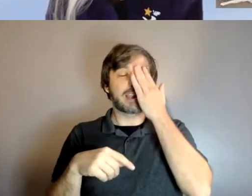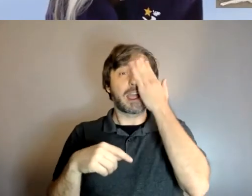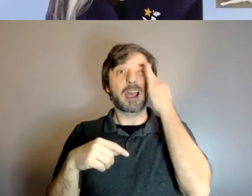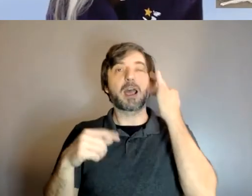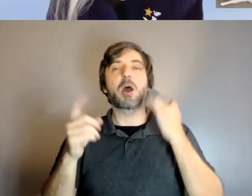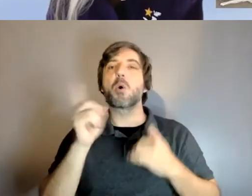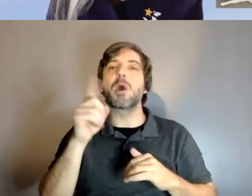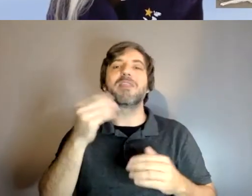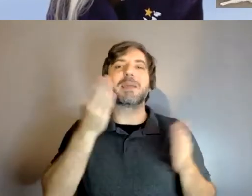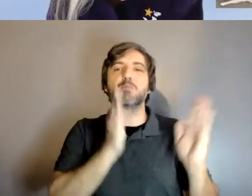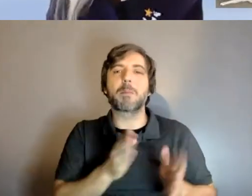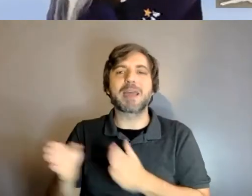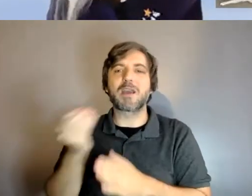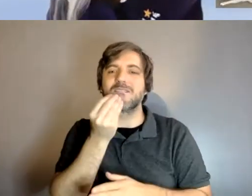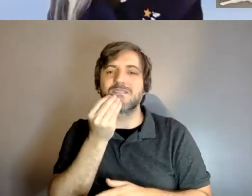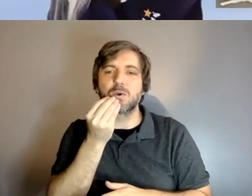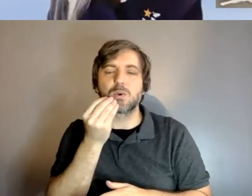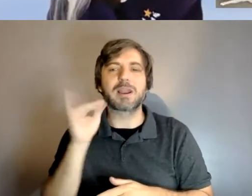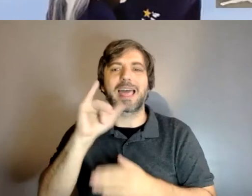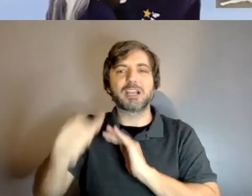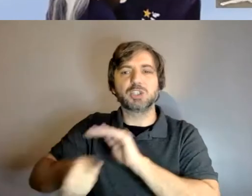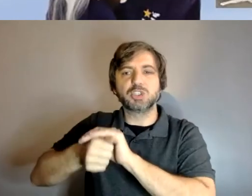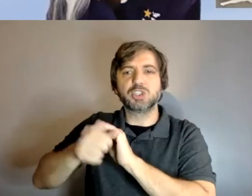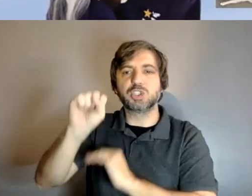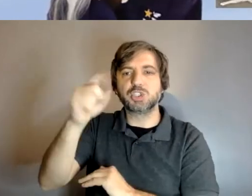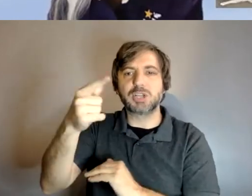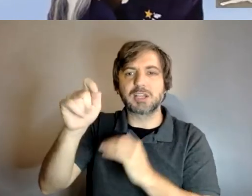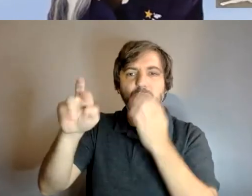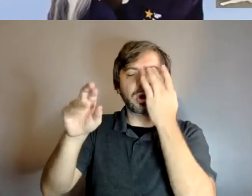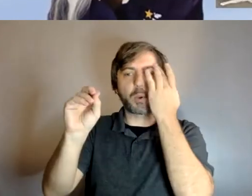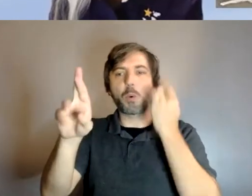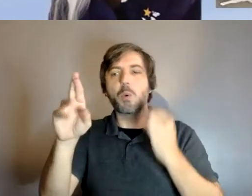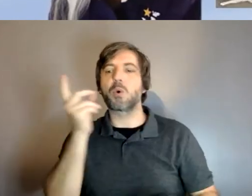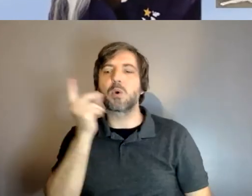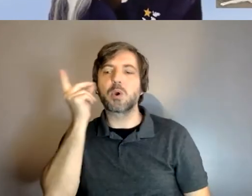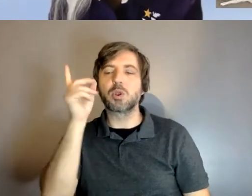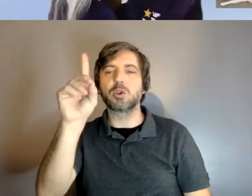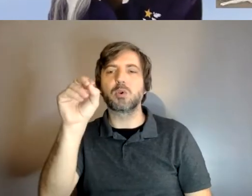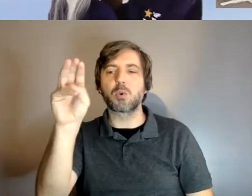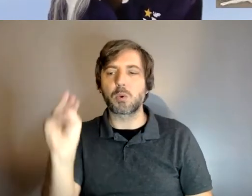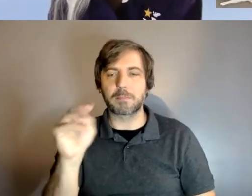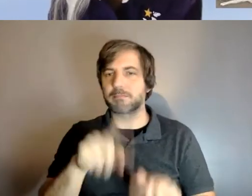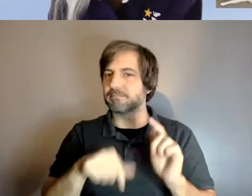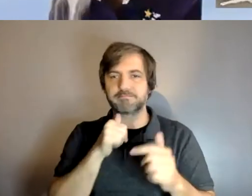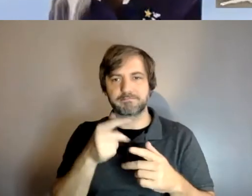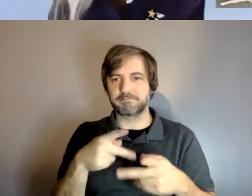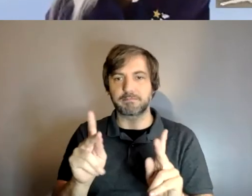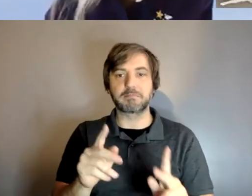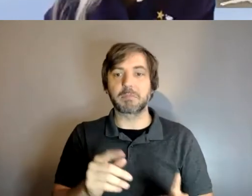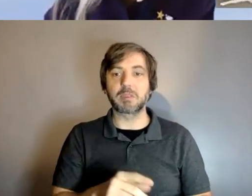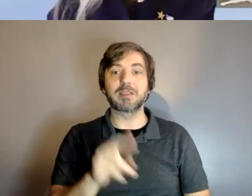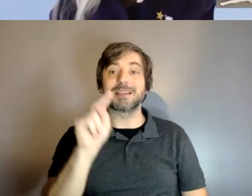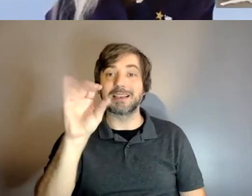shelters or dormitories so there you go we're all learning something that's great yeah i learned something today thank you